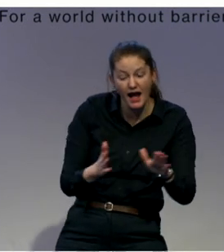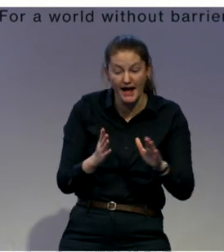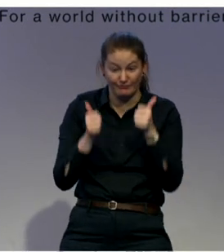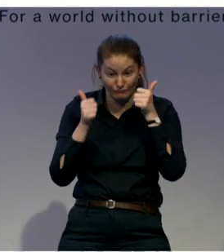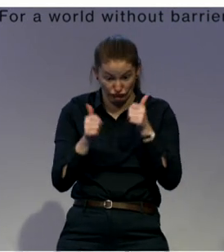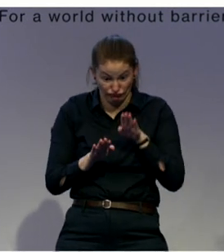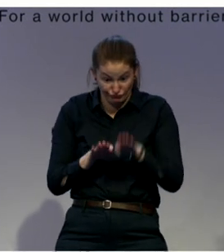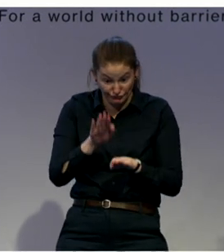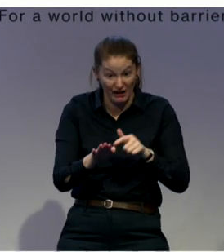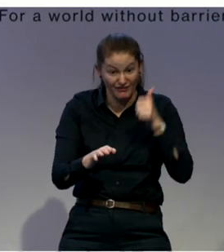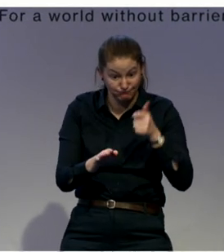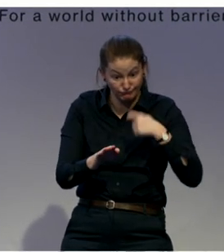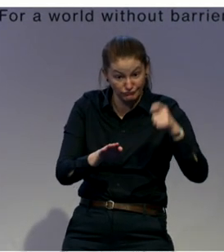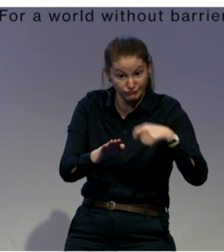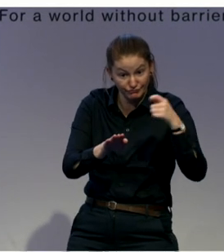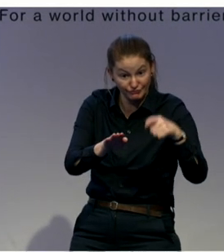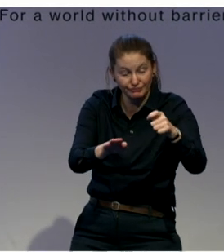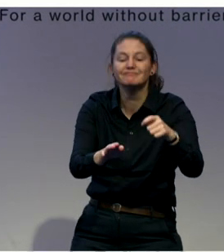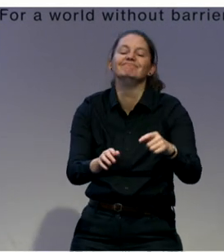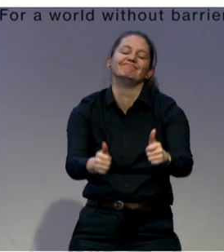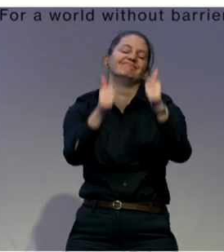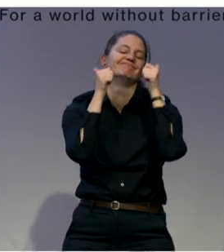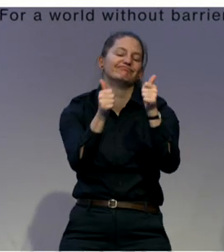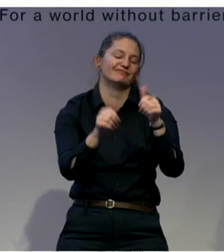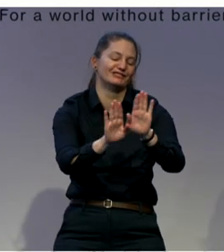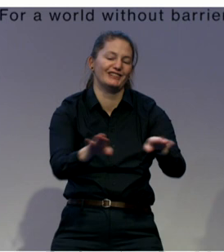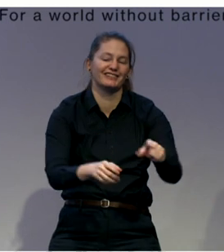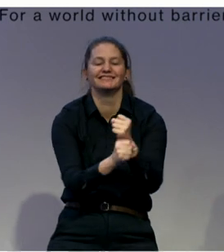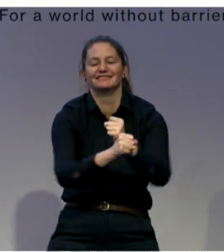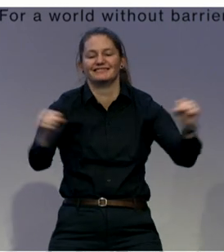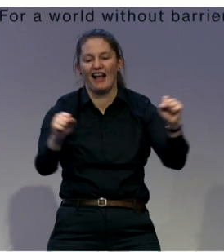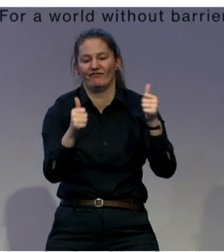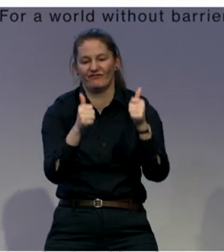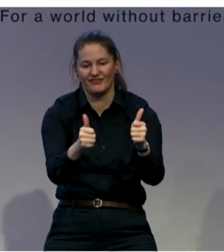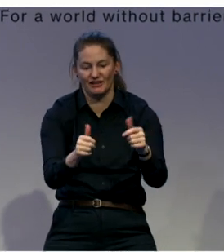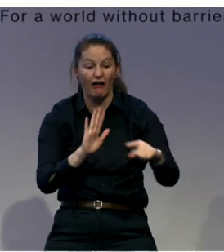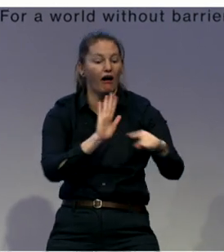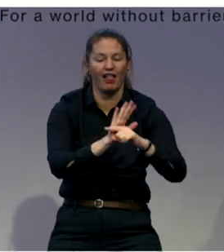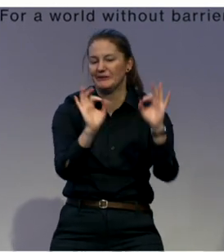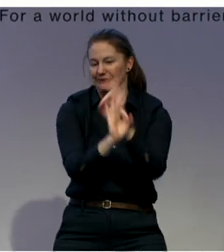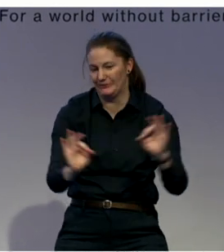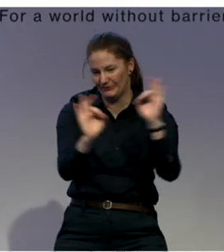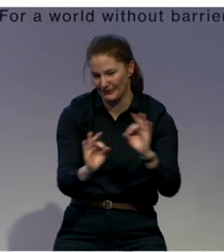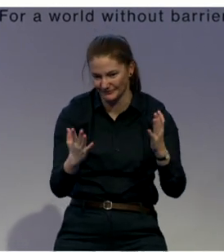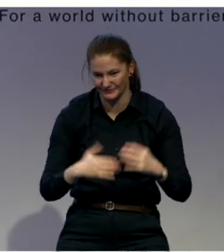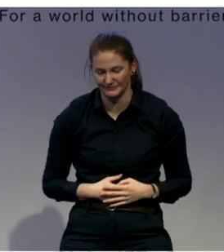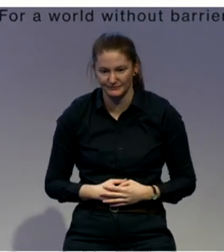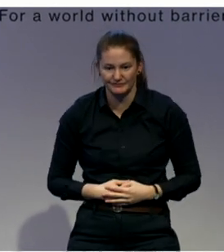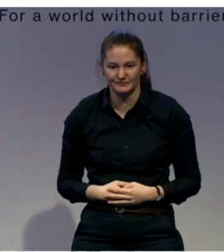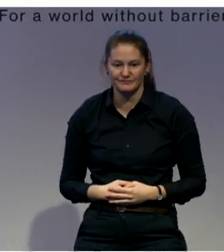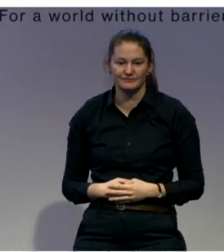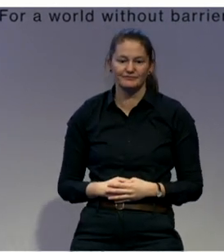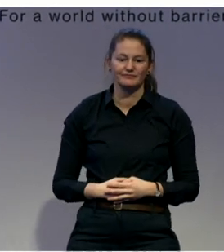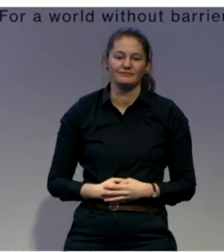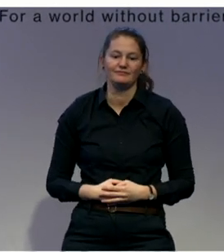monitoring and evaluation through the whole process is needed. Because the best effect of DI is change in health, development